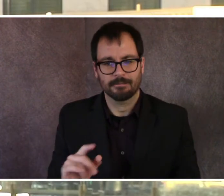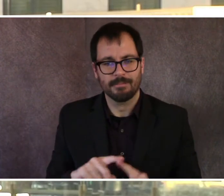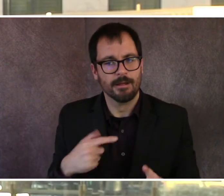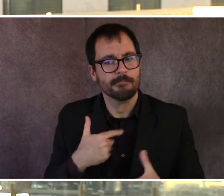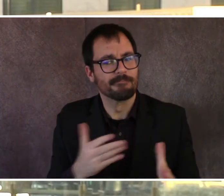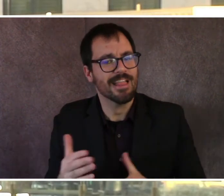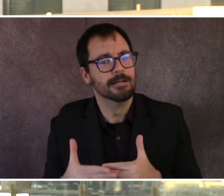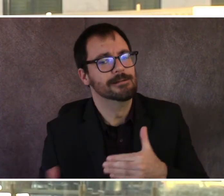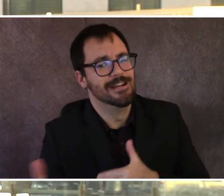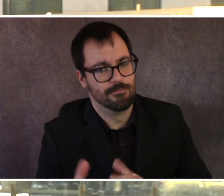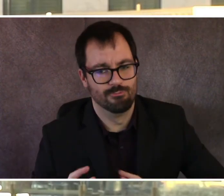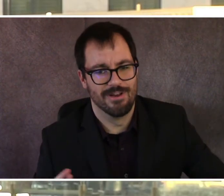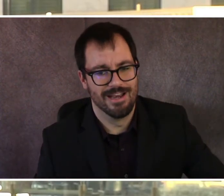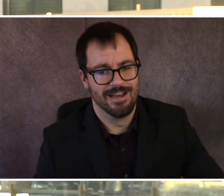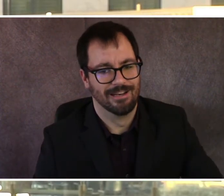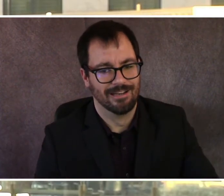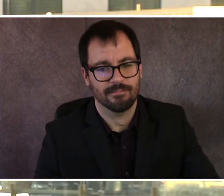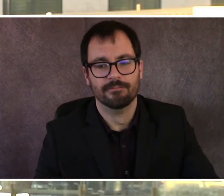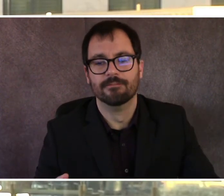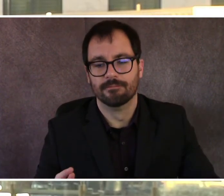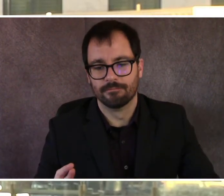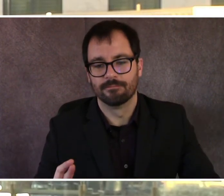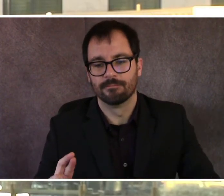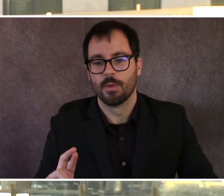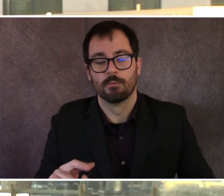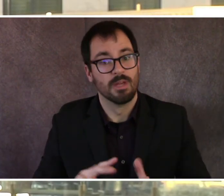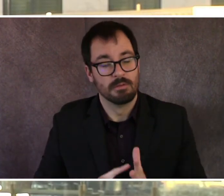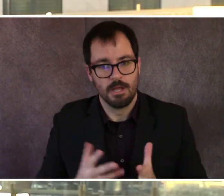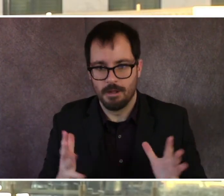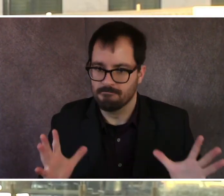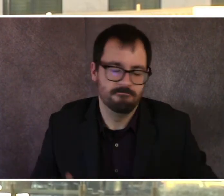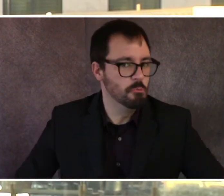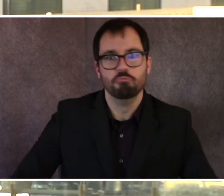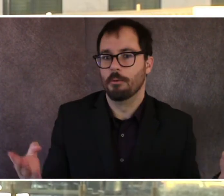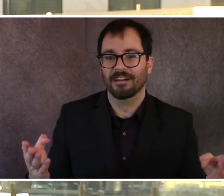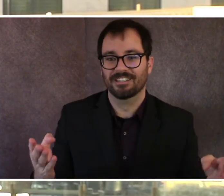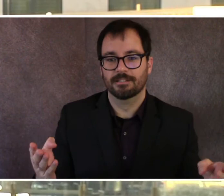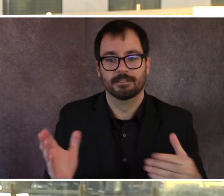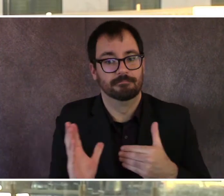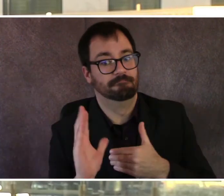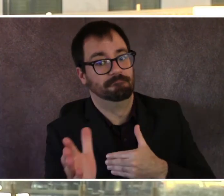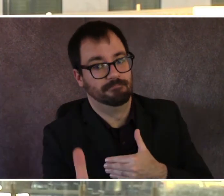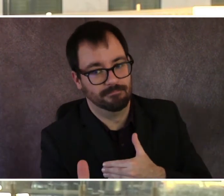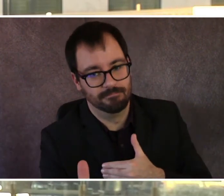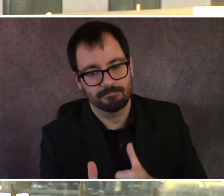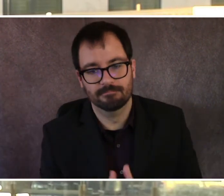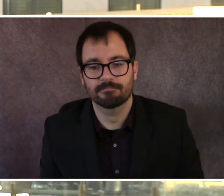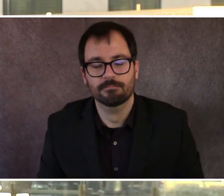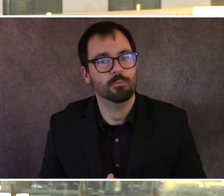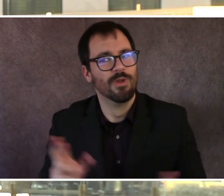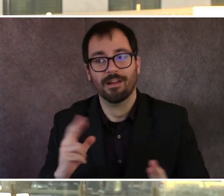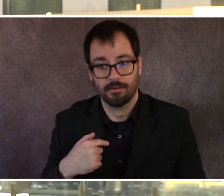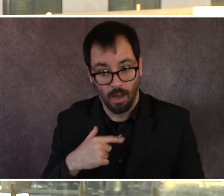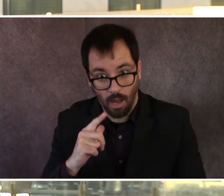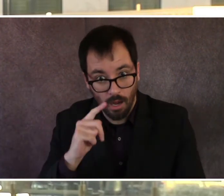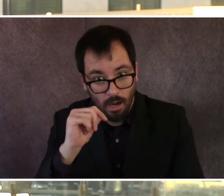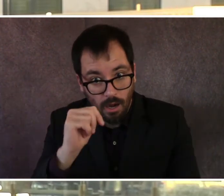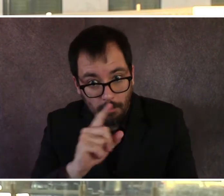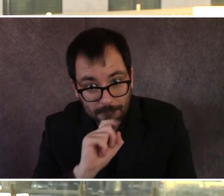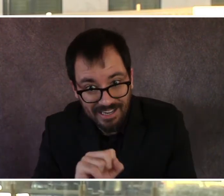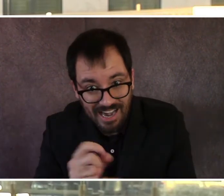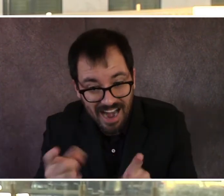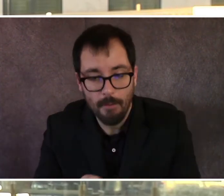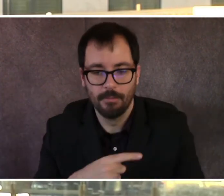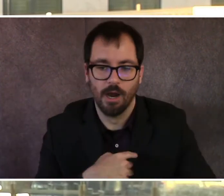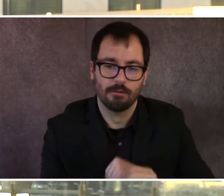plan on when we can reopen safely, completely open, reopen that we'll have a plan in place to market the city. Um, it's no different than that